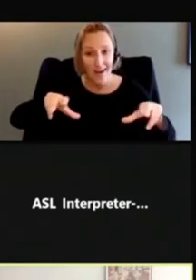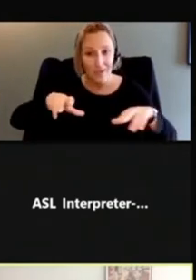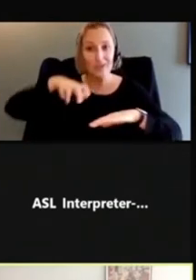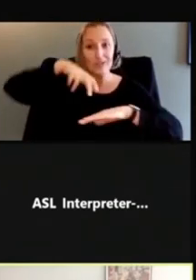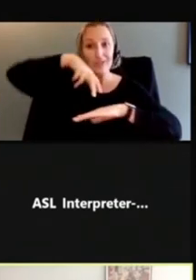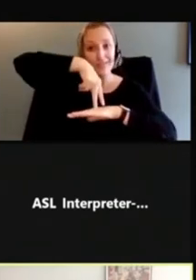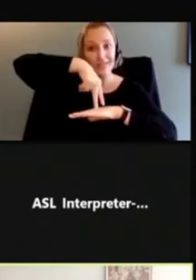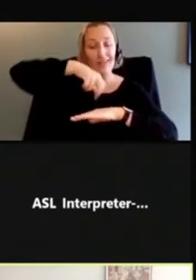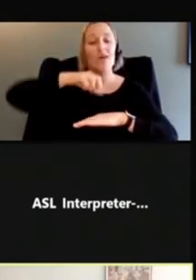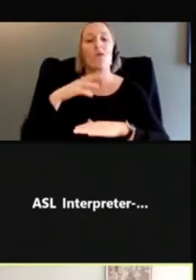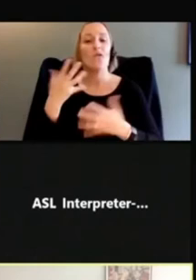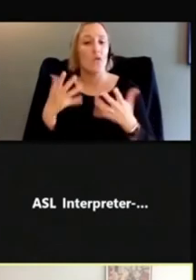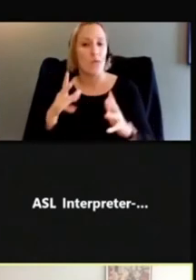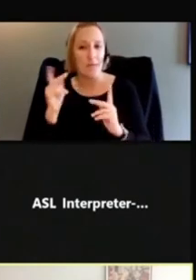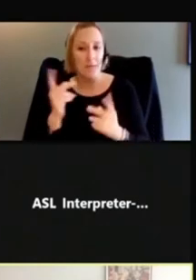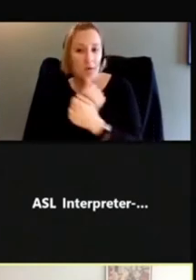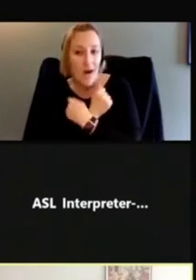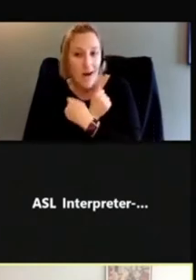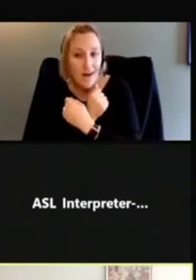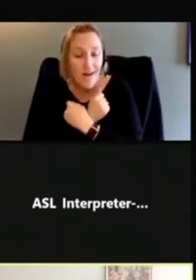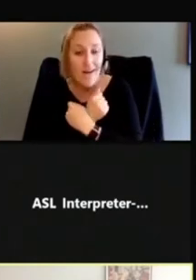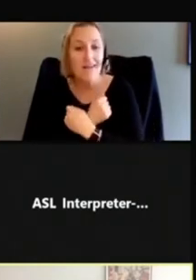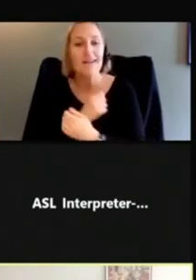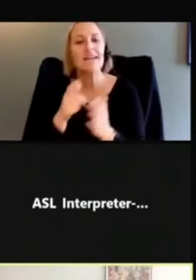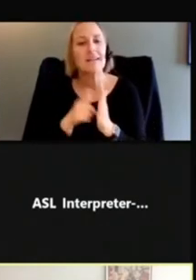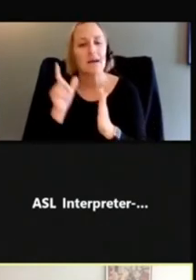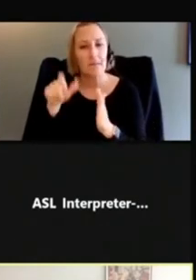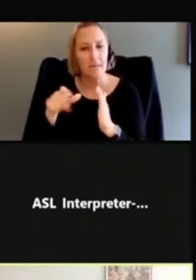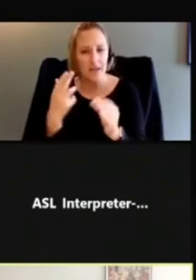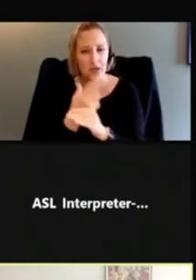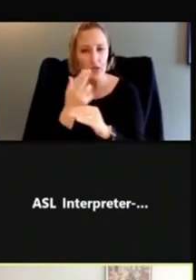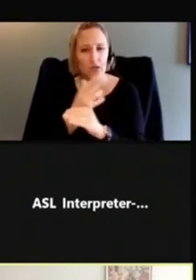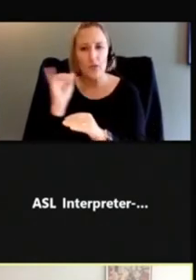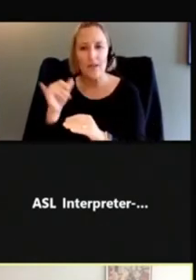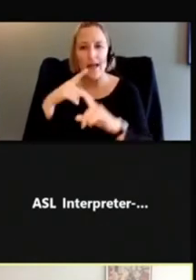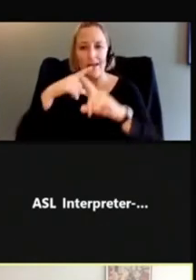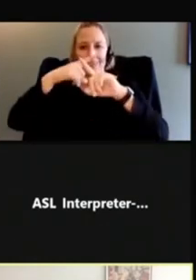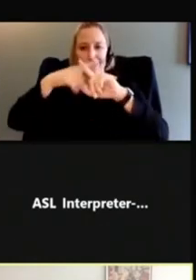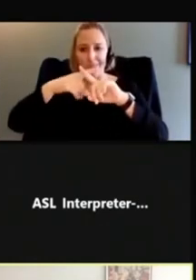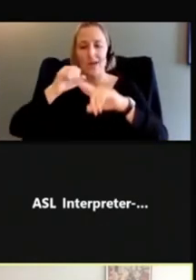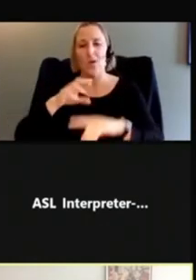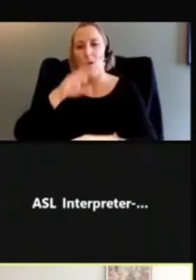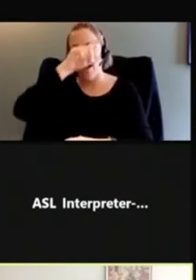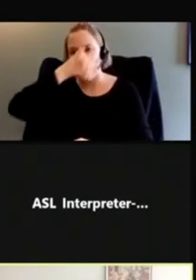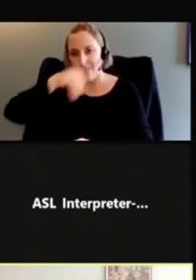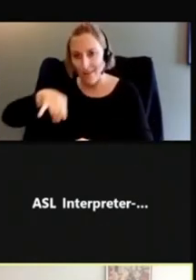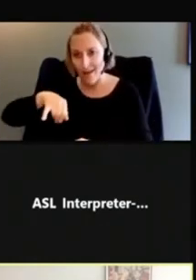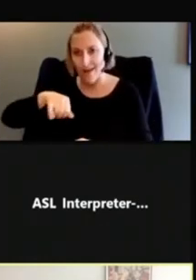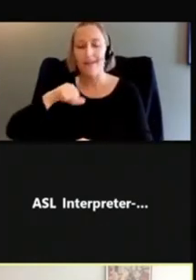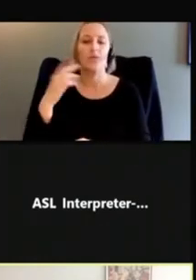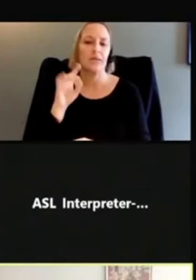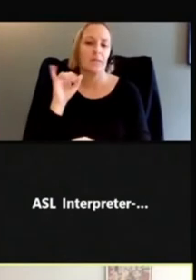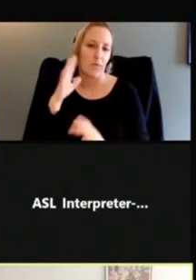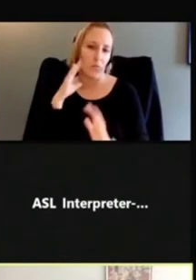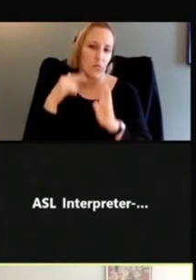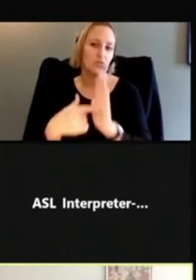hug. Sometimes you have to use a symbol such as an X or a line through it to demonstrate that.